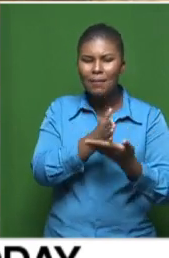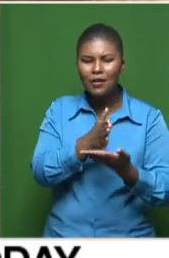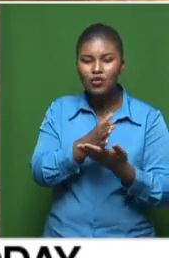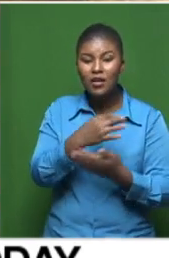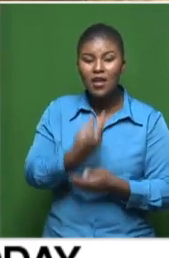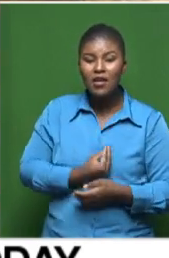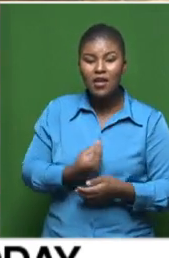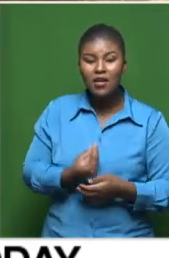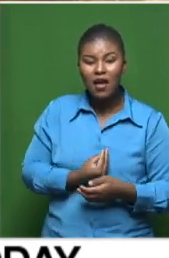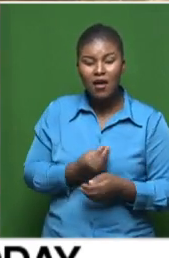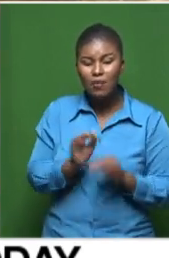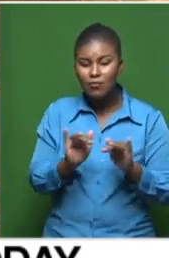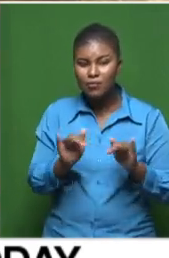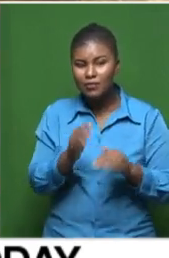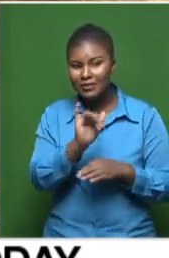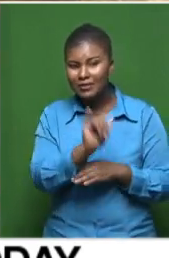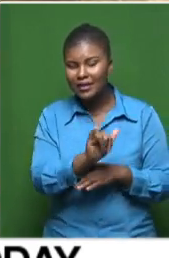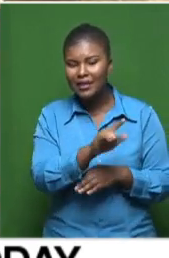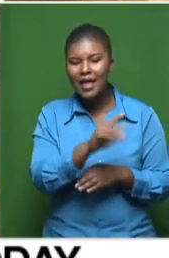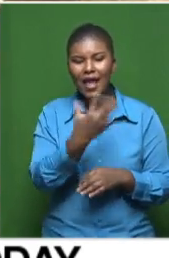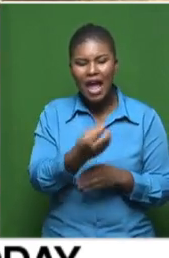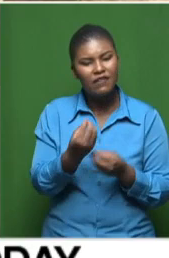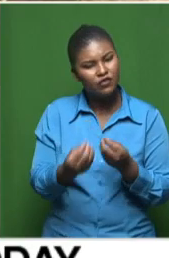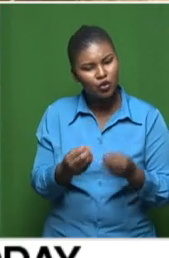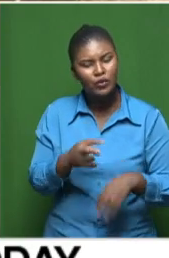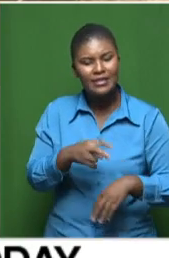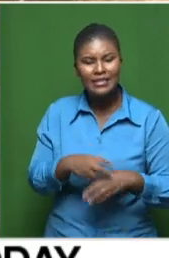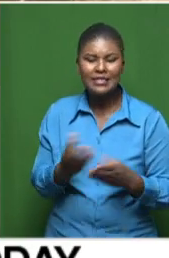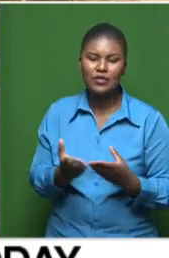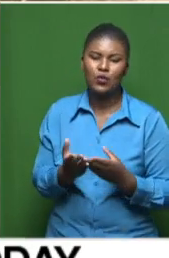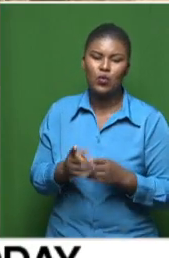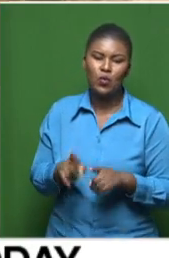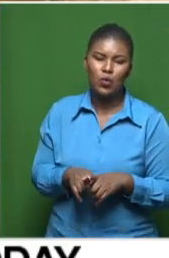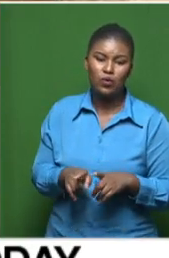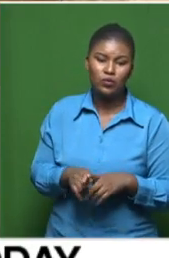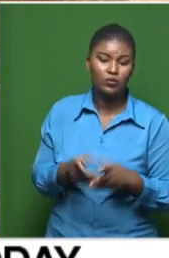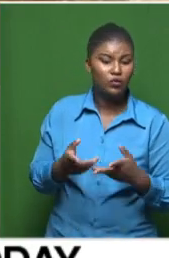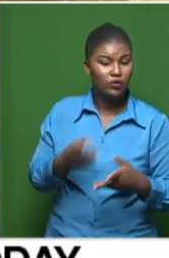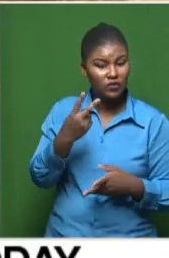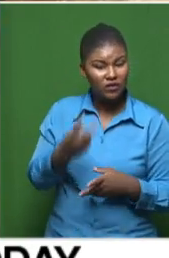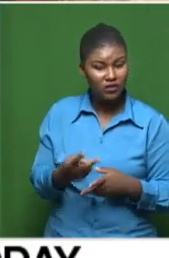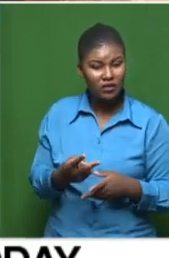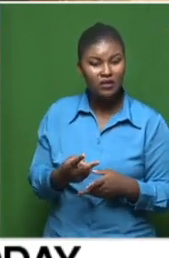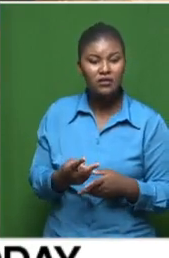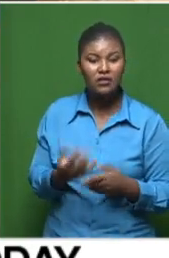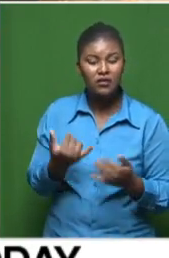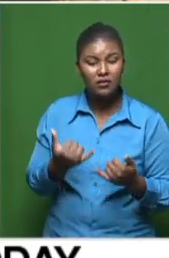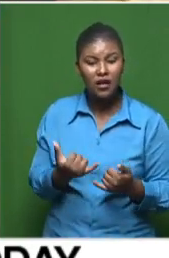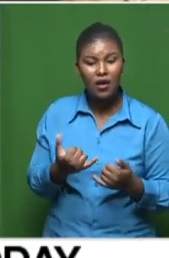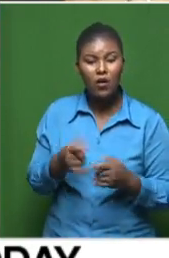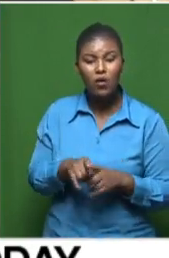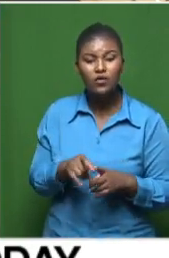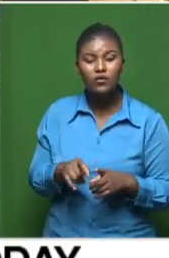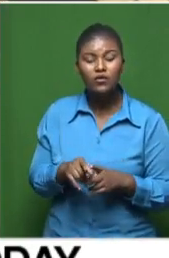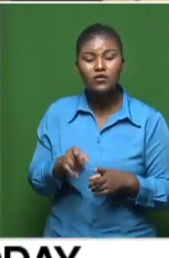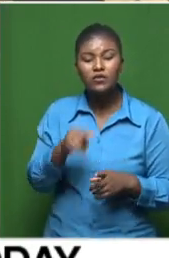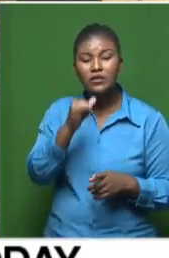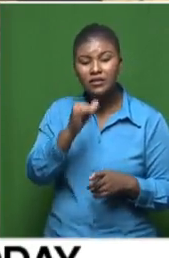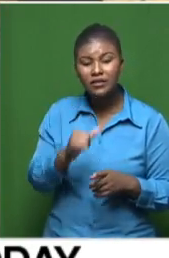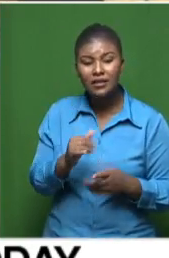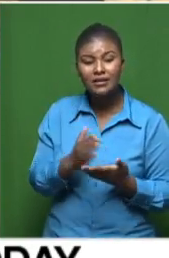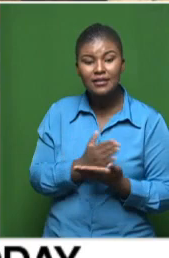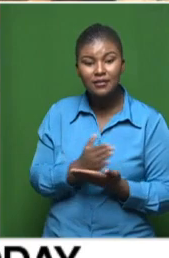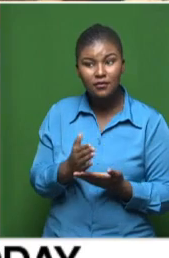have young couples that are staying there, there's children there. Automatically, that creates a need for schools to also be built. But also saying that even in